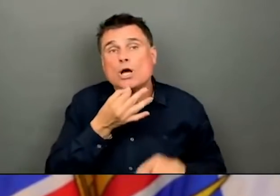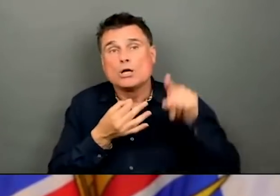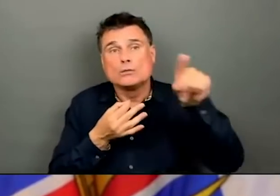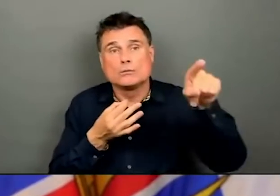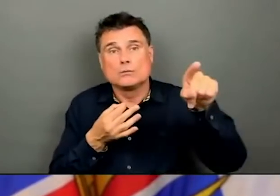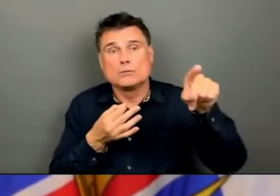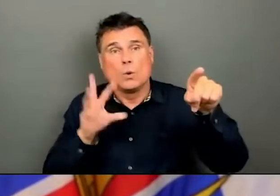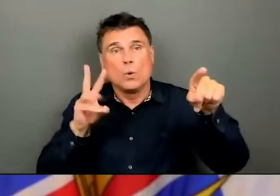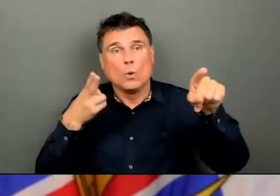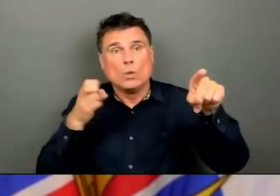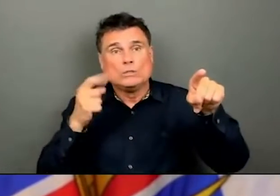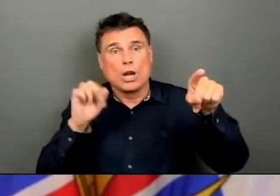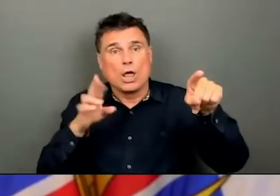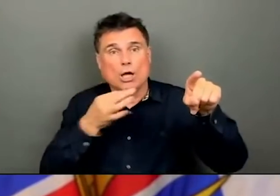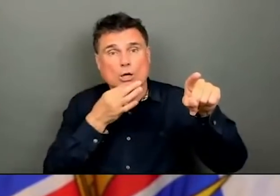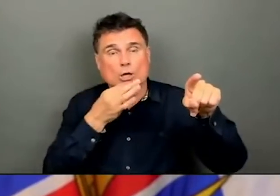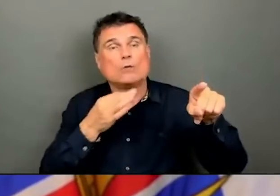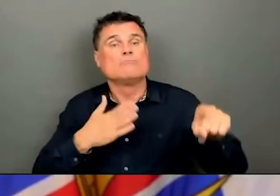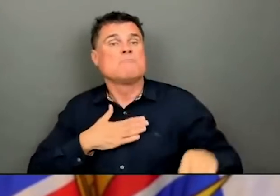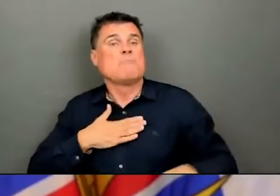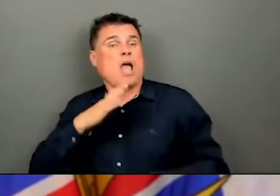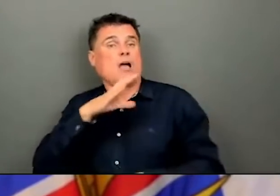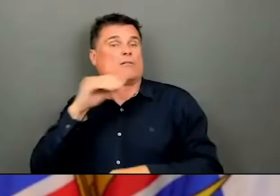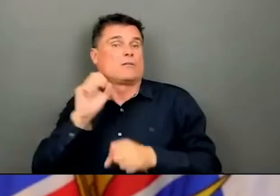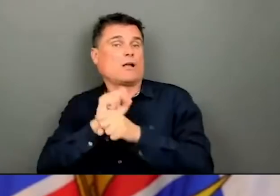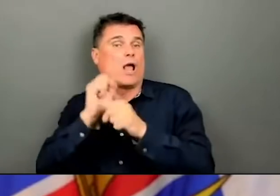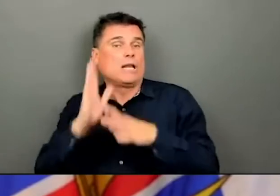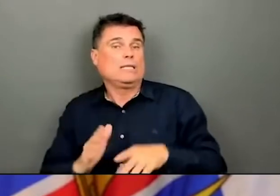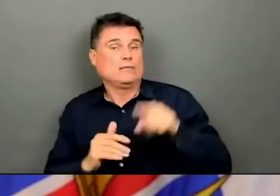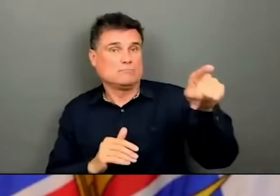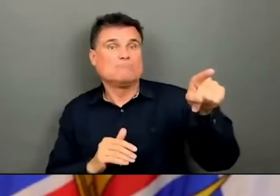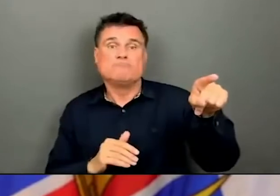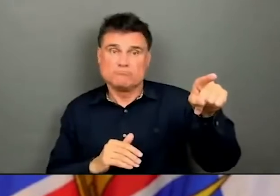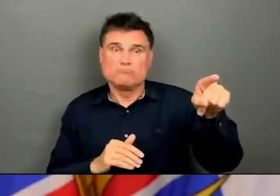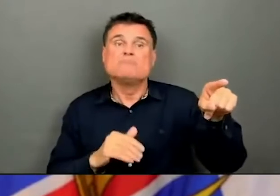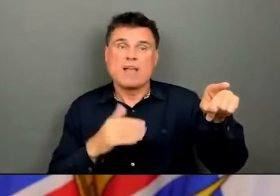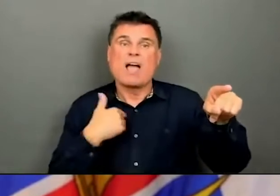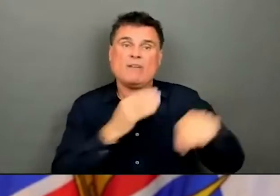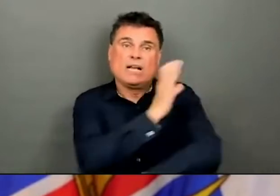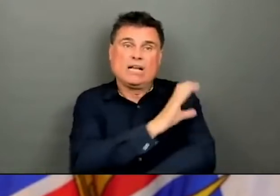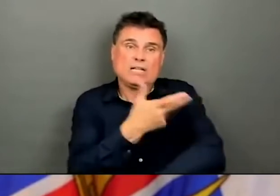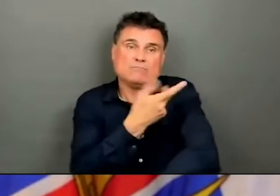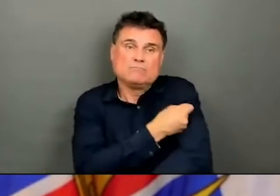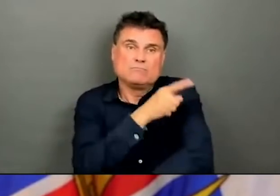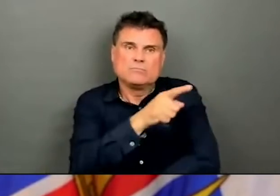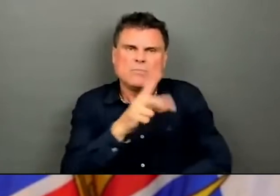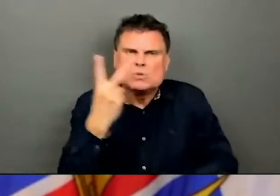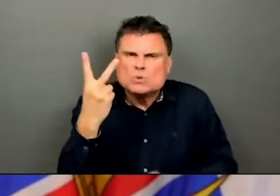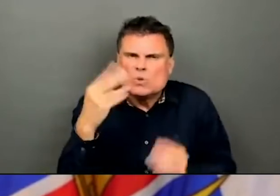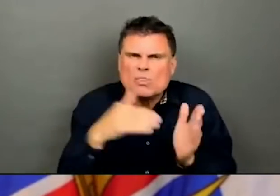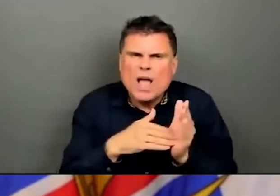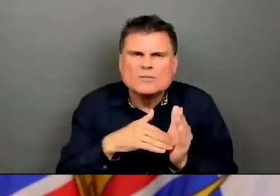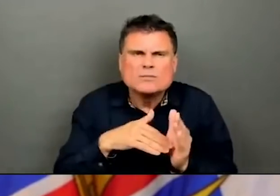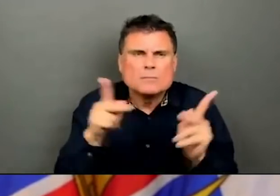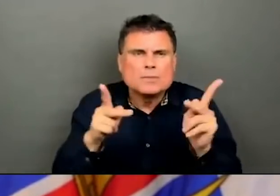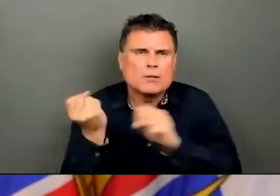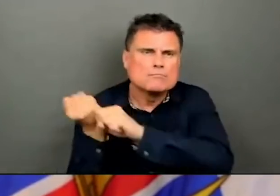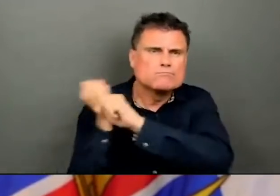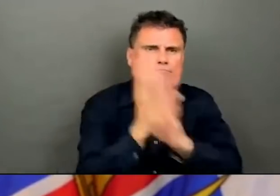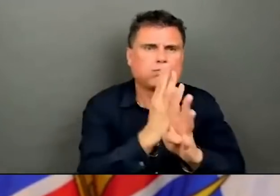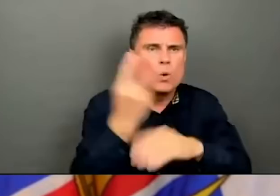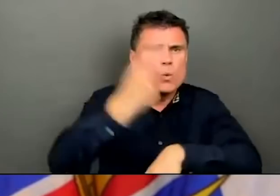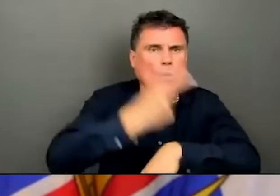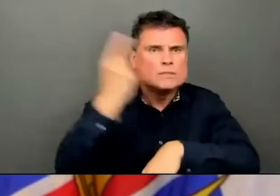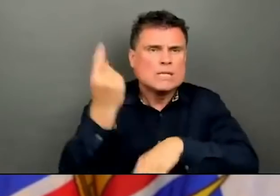works in the immunization clinic up there, and I think they immunized 2,000 people in a day, and it is for